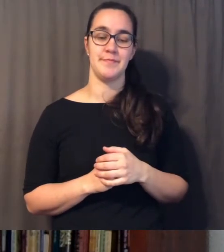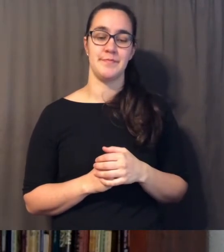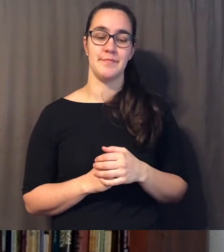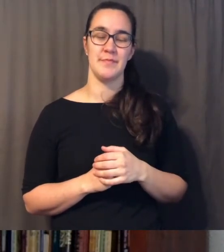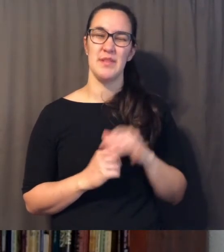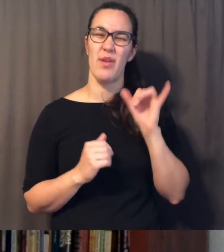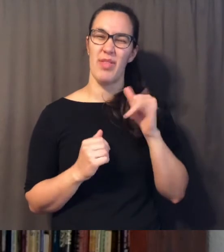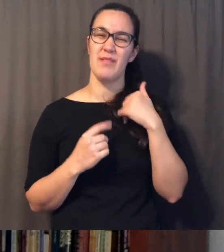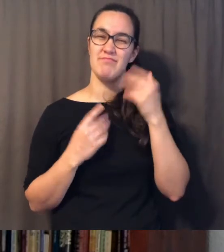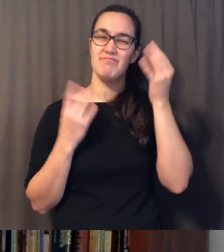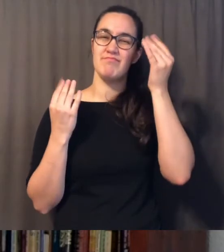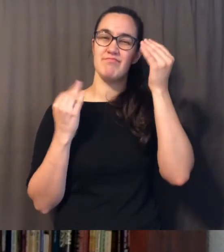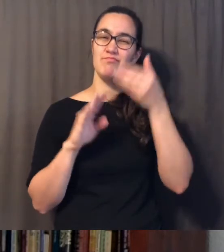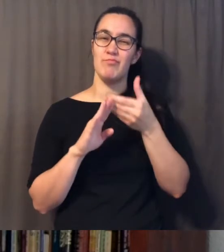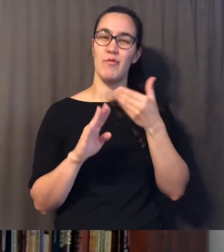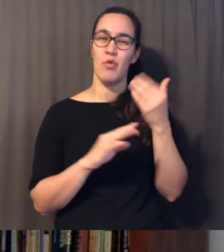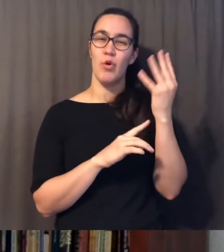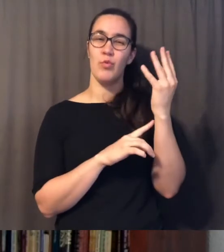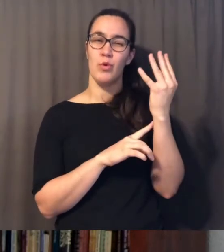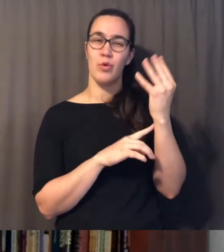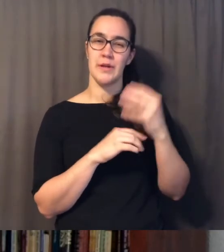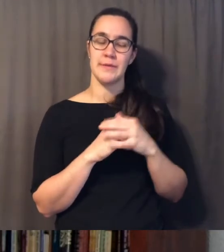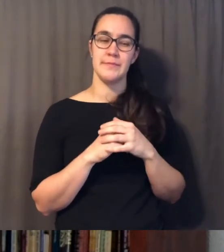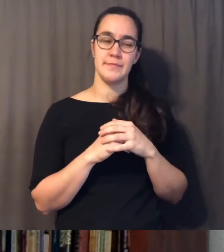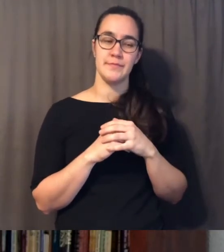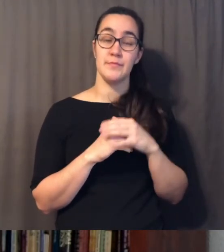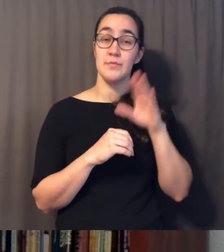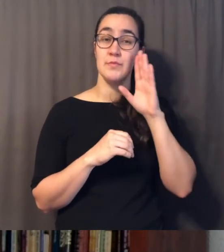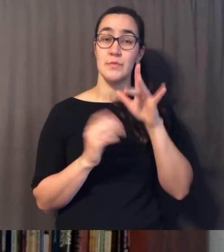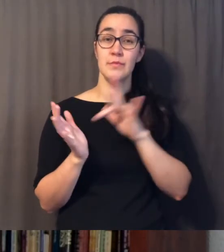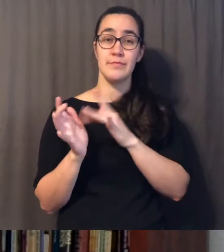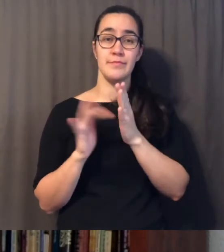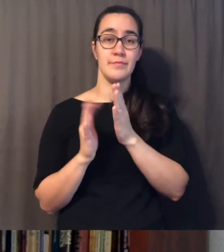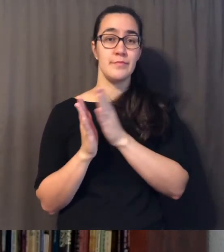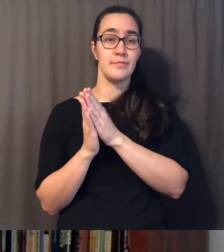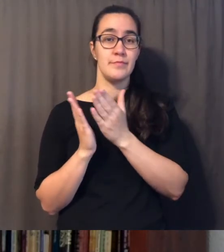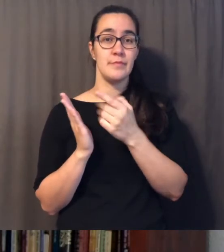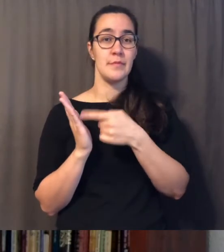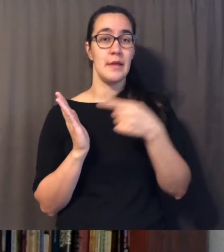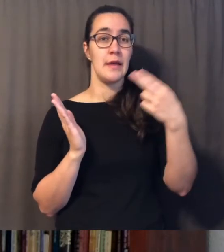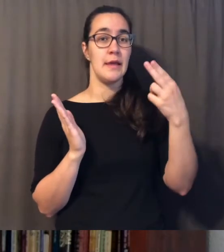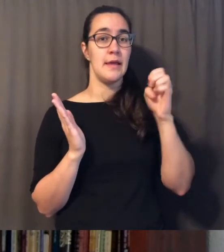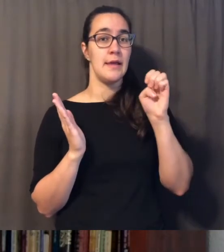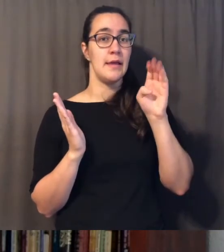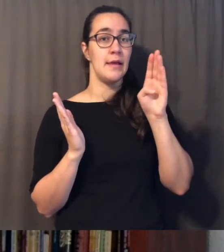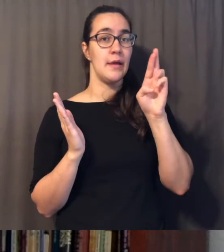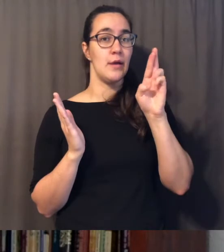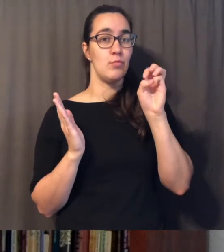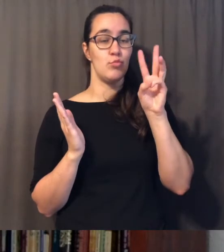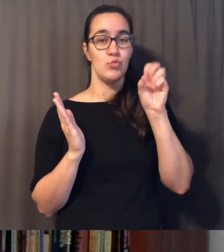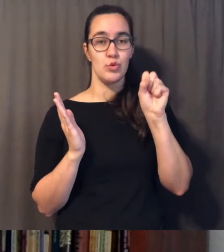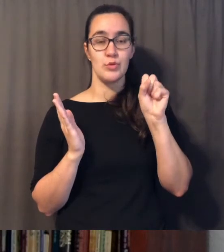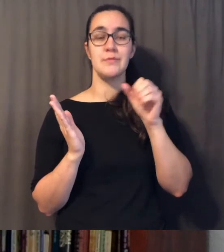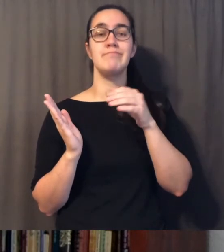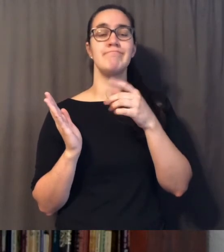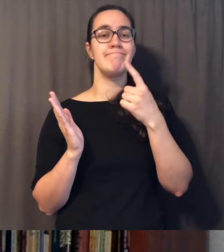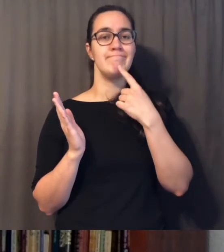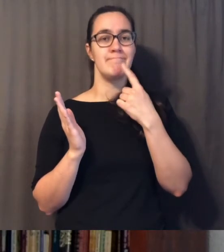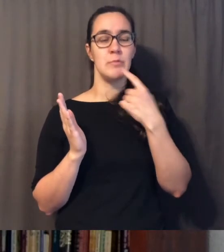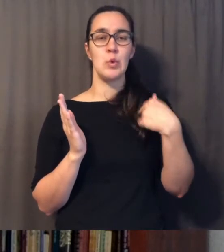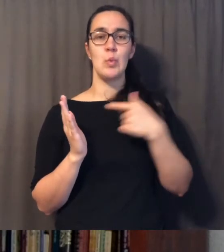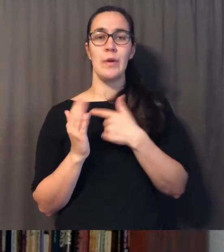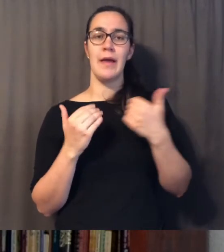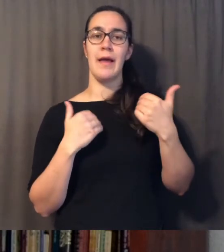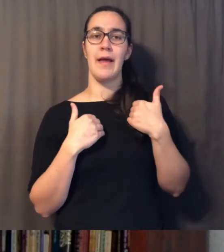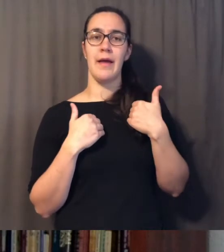and i think about that right the hebrew says that that we we have someone in jesus who is familiar